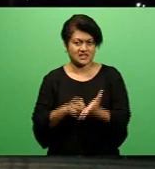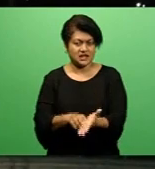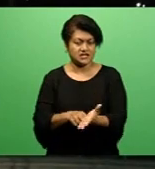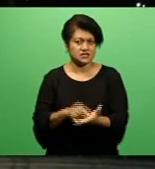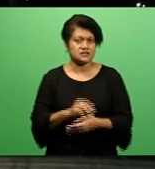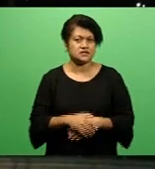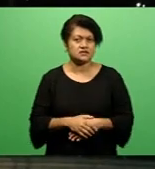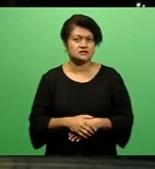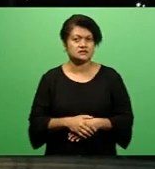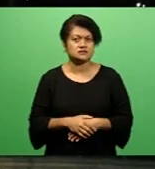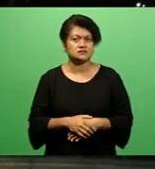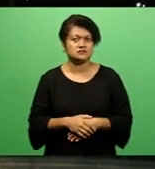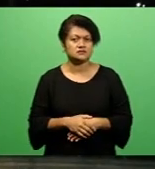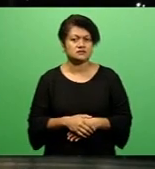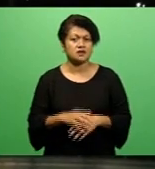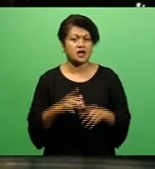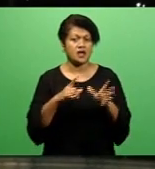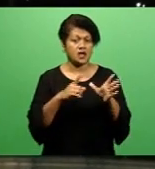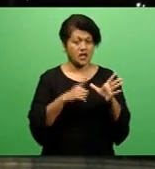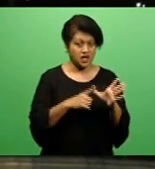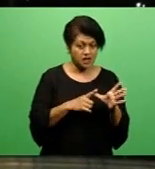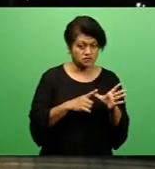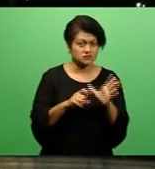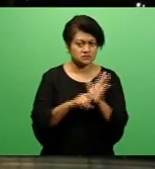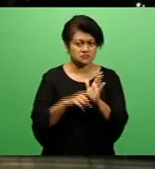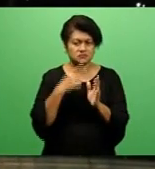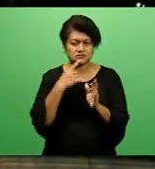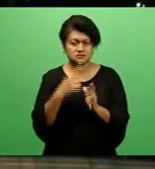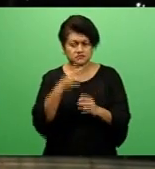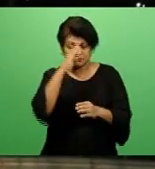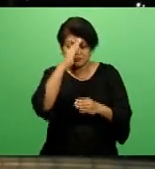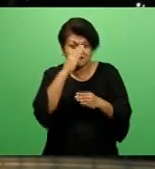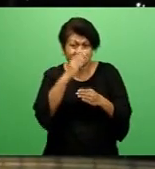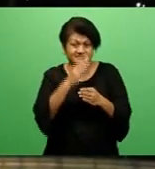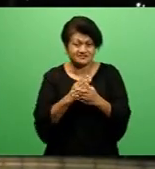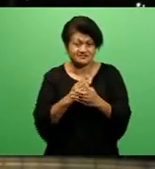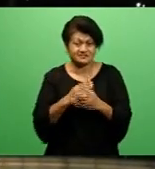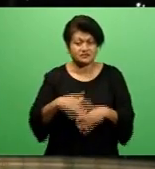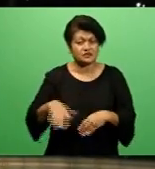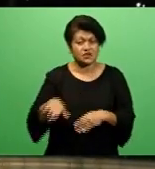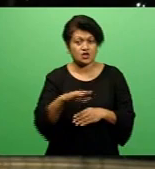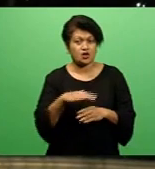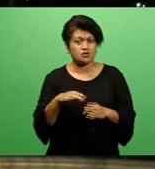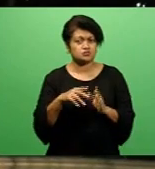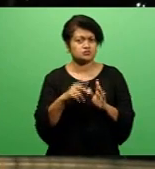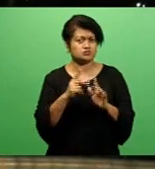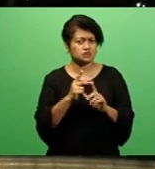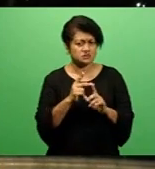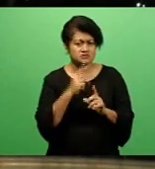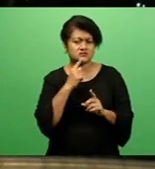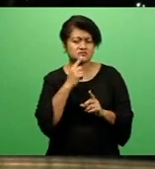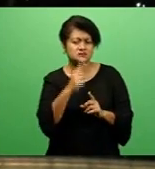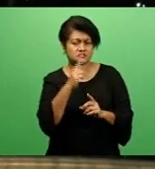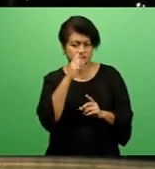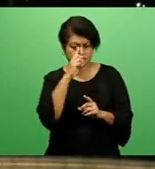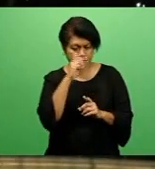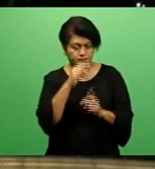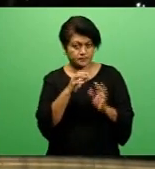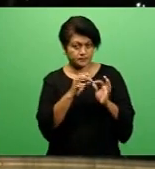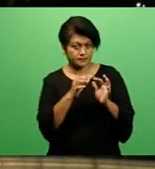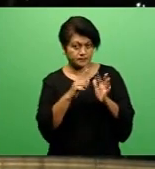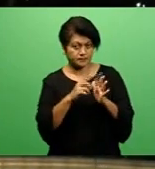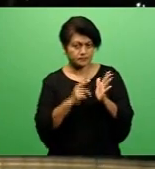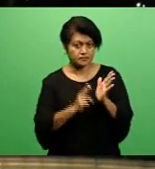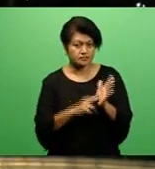Now, Edwin, Ashwin Raj is also hoping that those politicians that Ben Padarat had tagged in his Facebook post